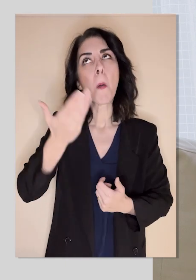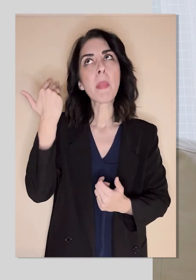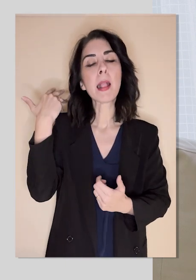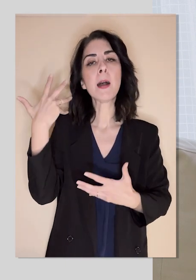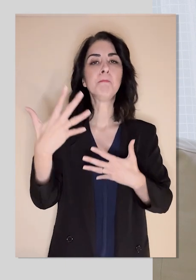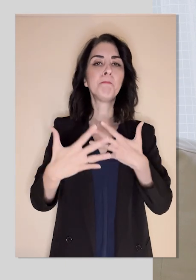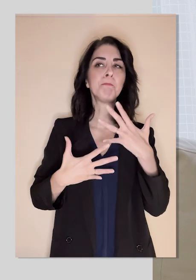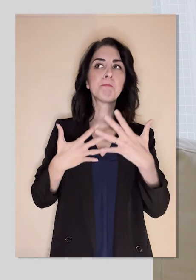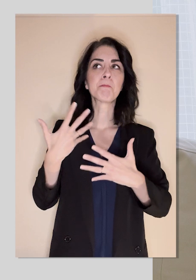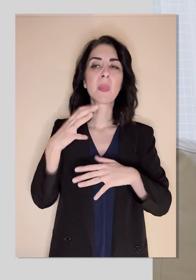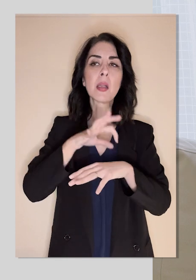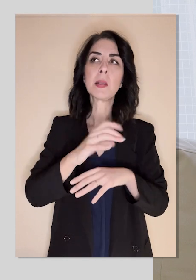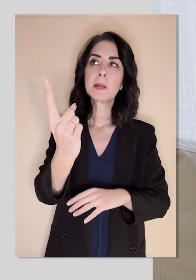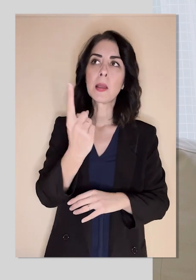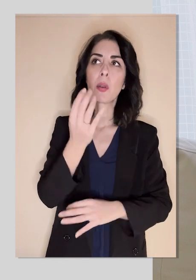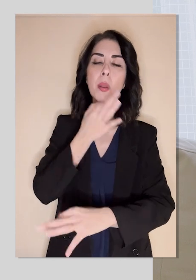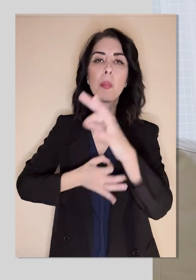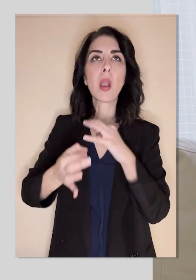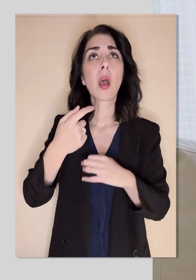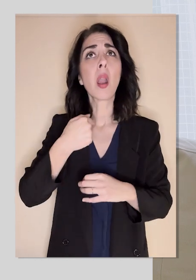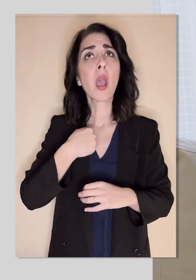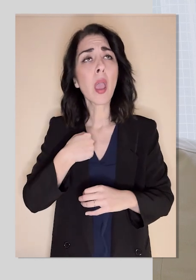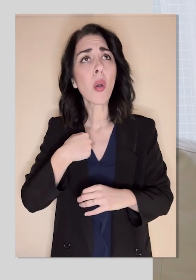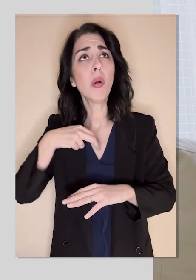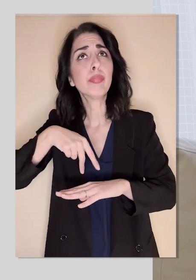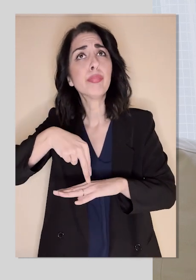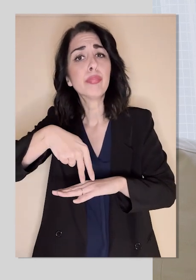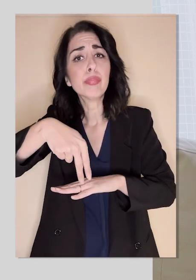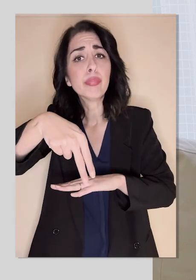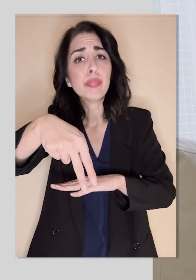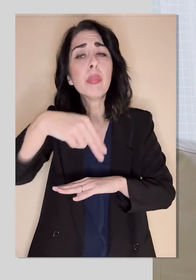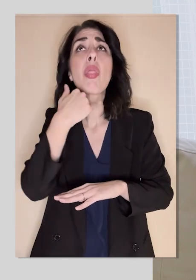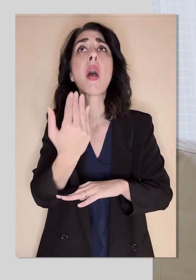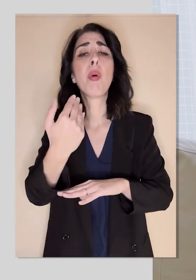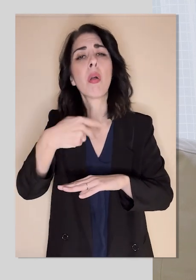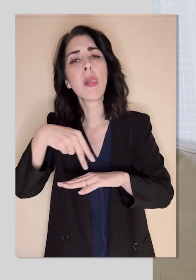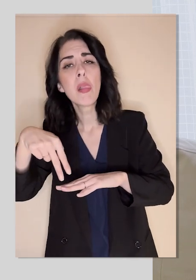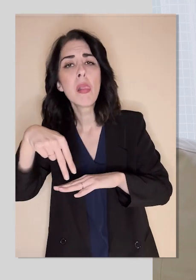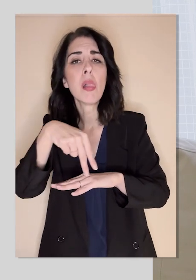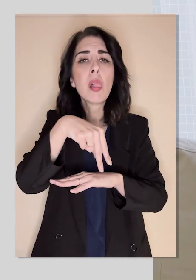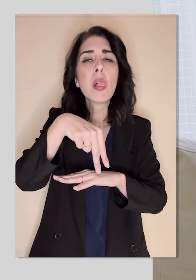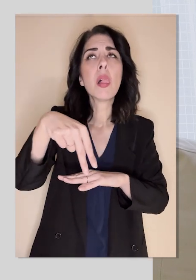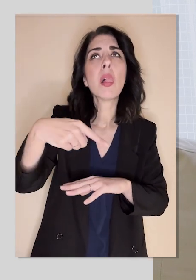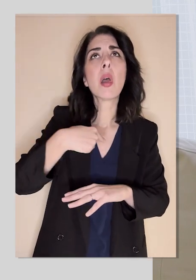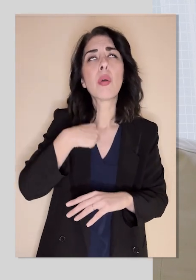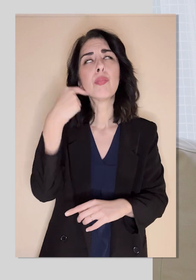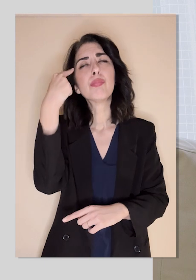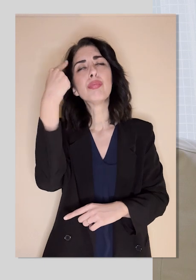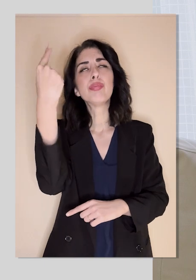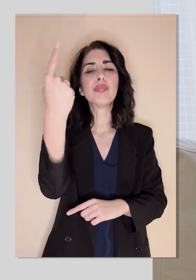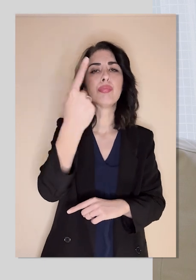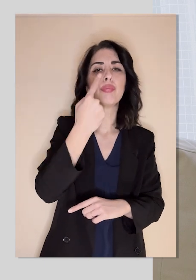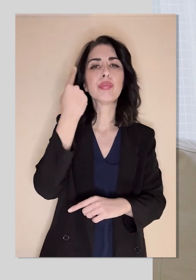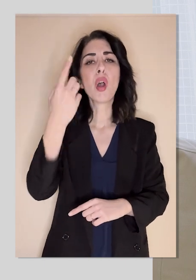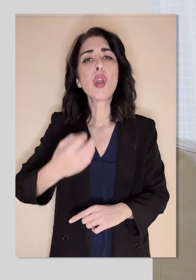attacks where I can't walk straight, and I'm dizzy, and I feel like I'm going to fall. I feel like I'm going to pass